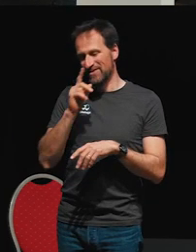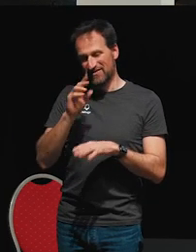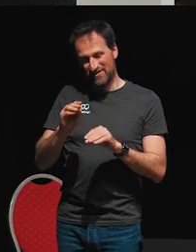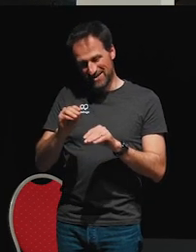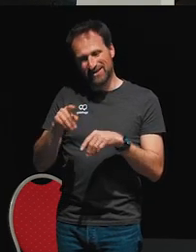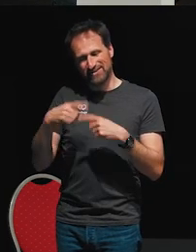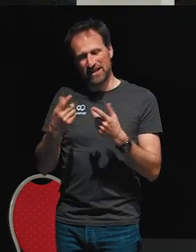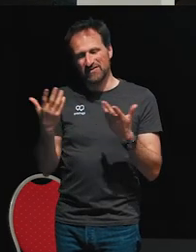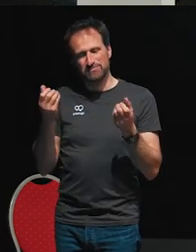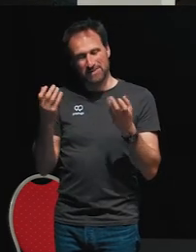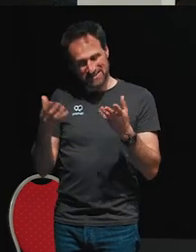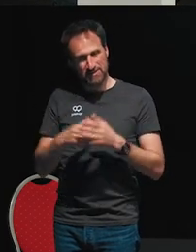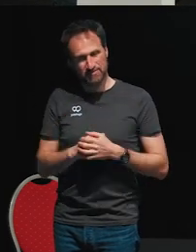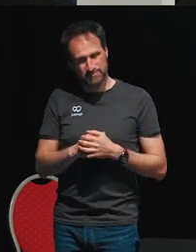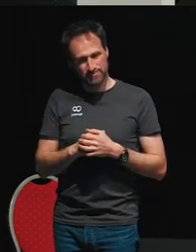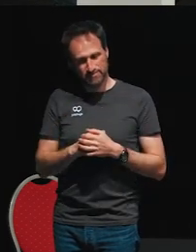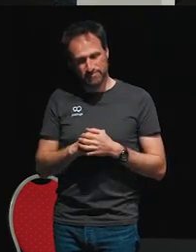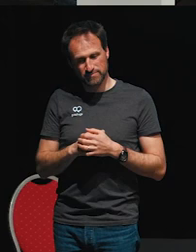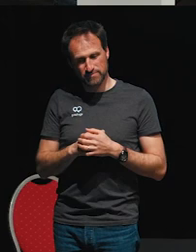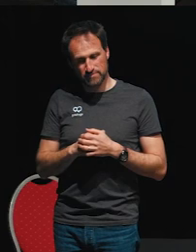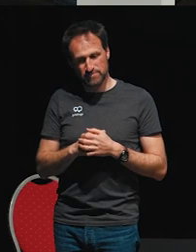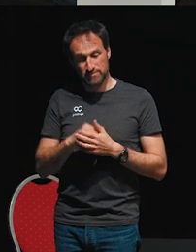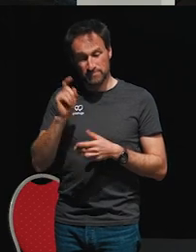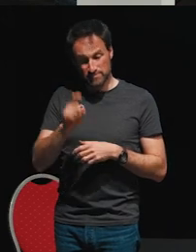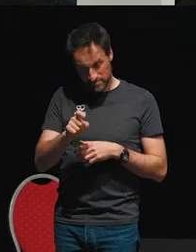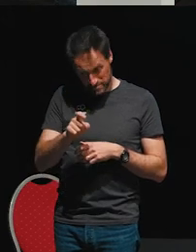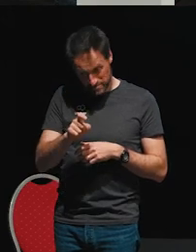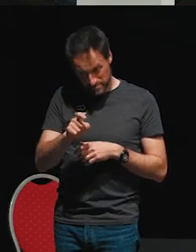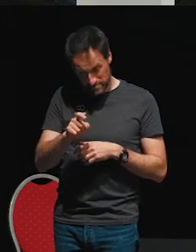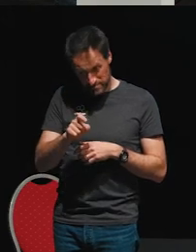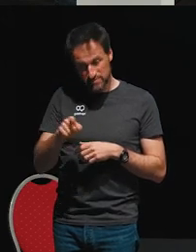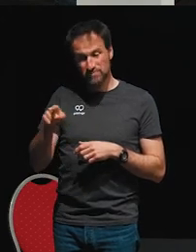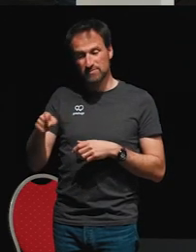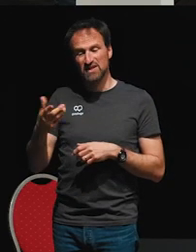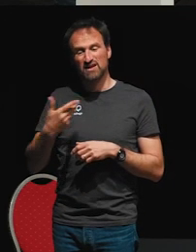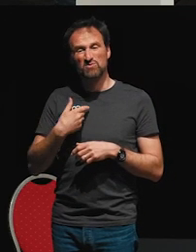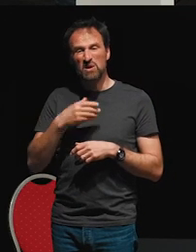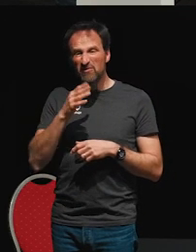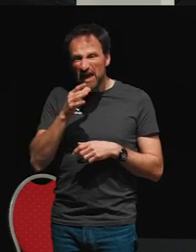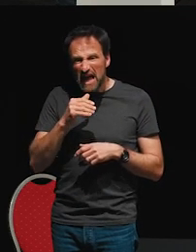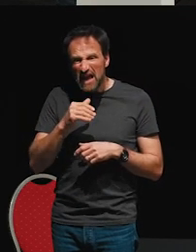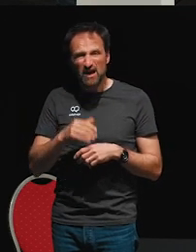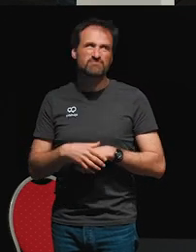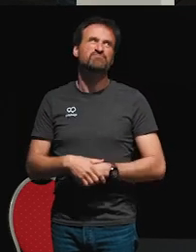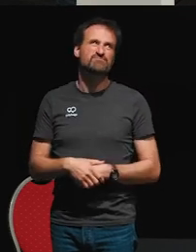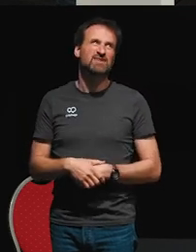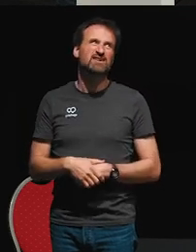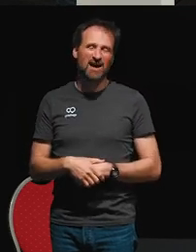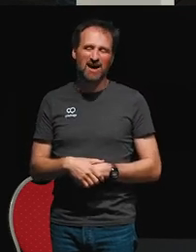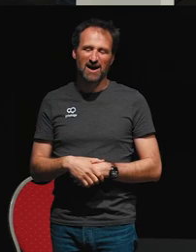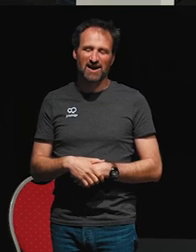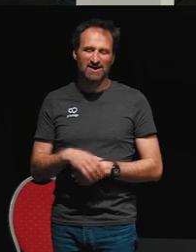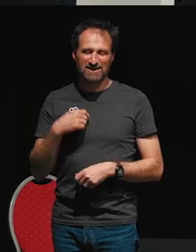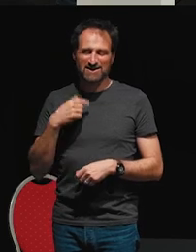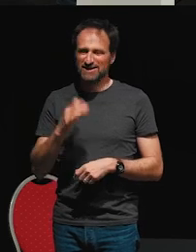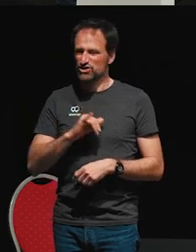Now when I click the button, click it, I get an error. Yes. I always dreamed